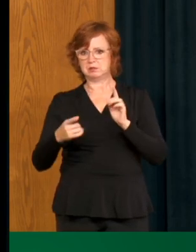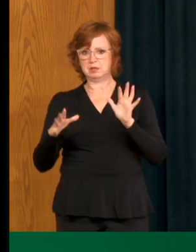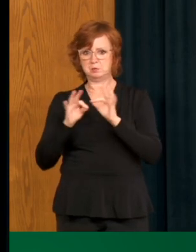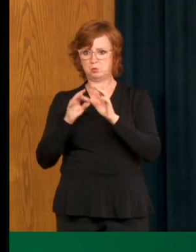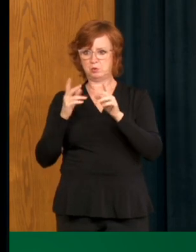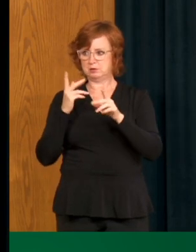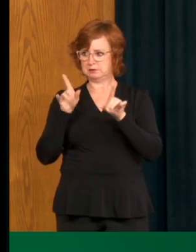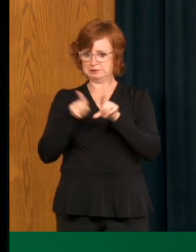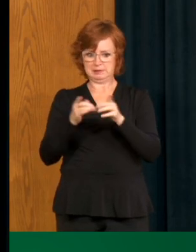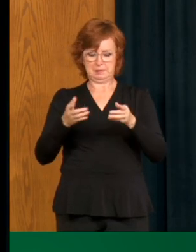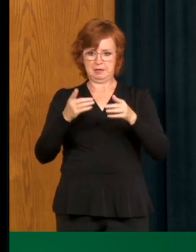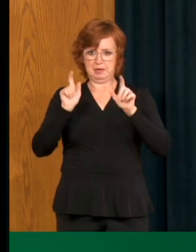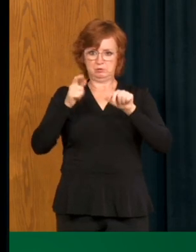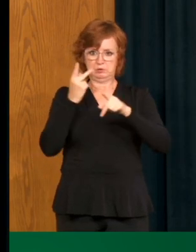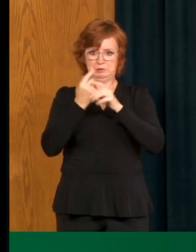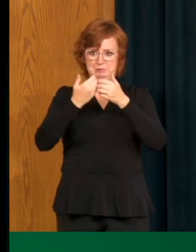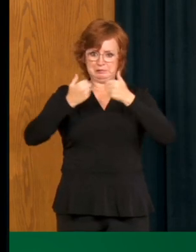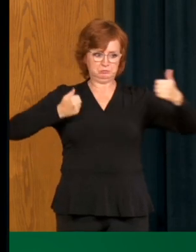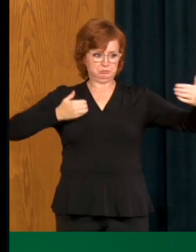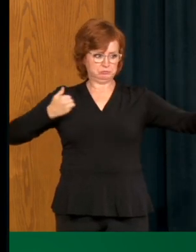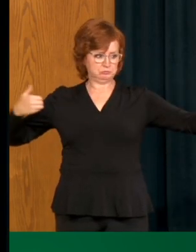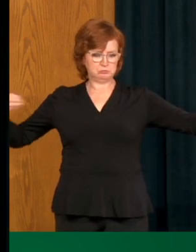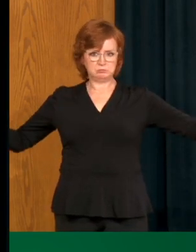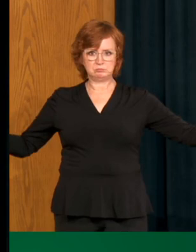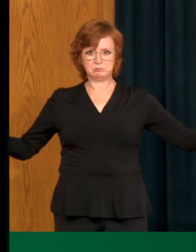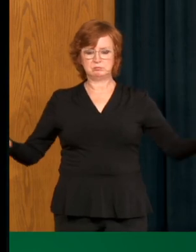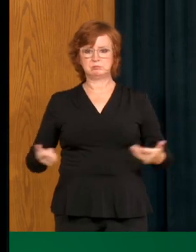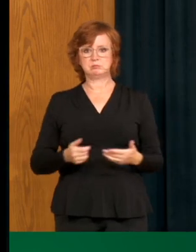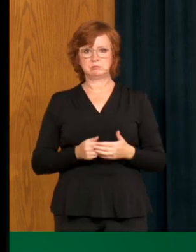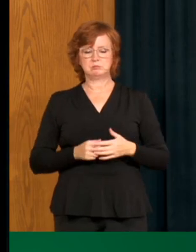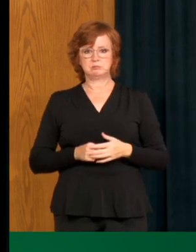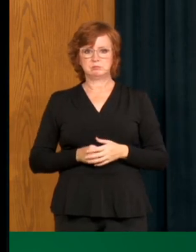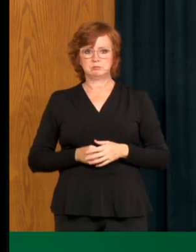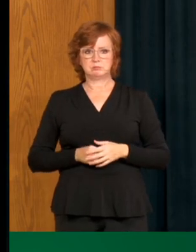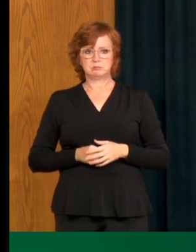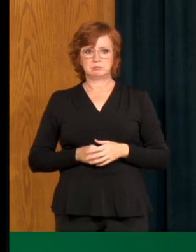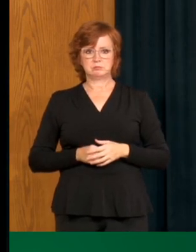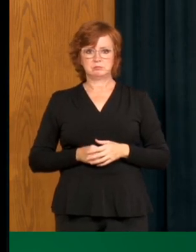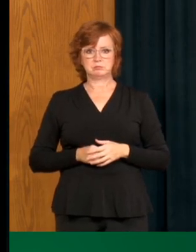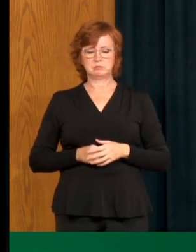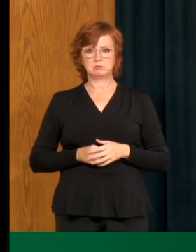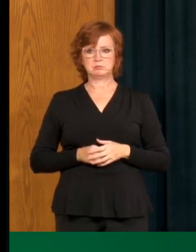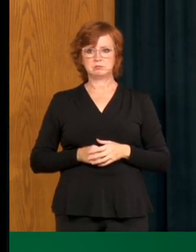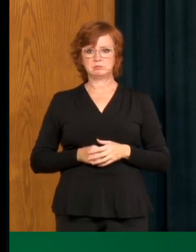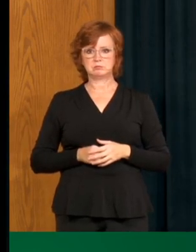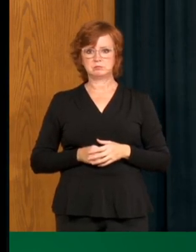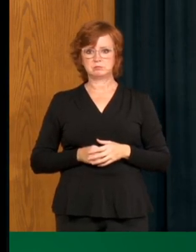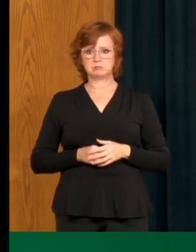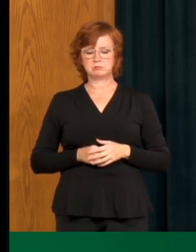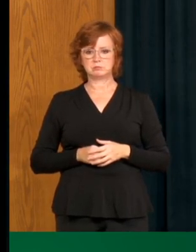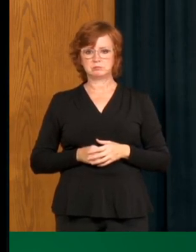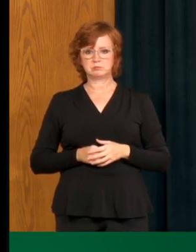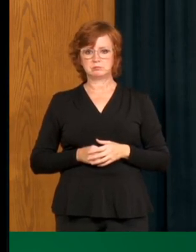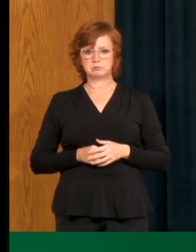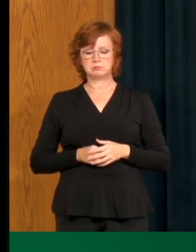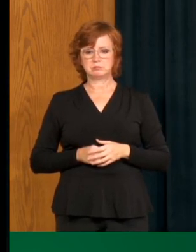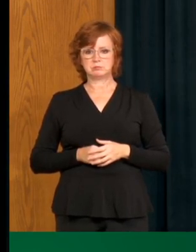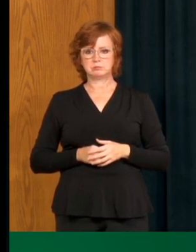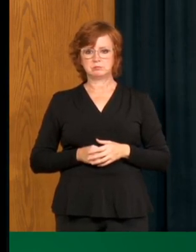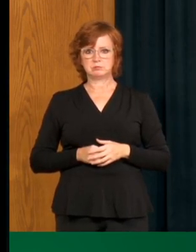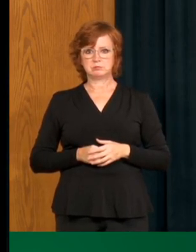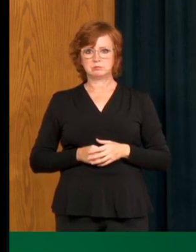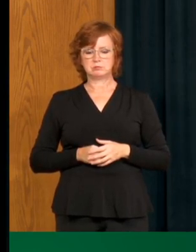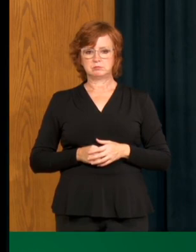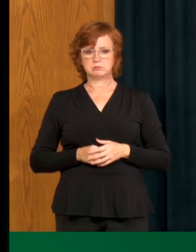conferences, uh, you should, uh, wear a mask. And, and so I would encourage Saskatchewan people at this point in time, uh, to not concern themselves too much